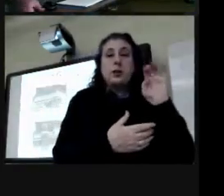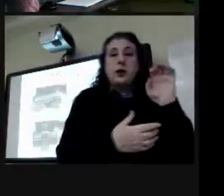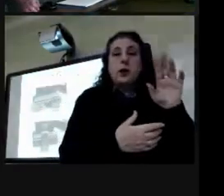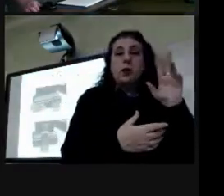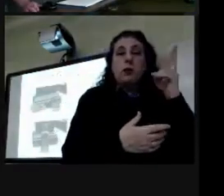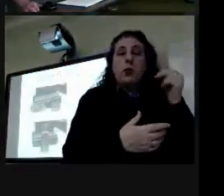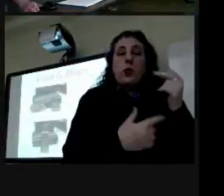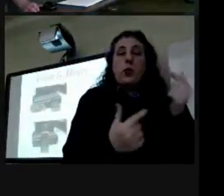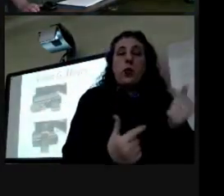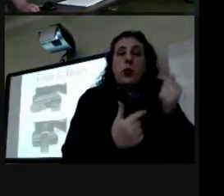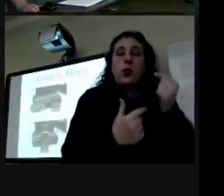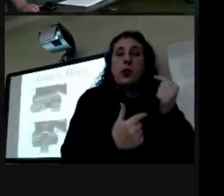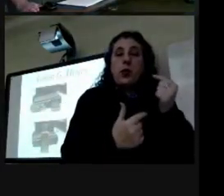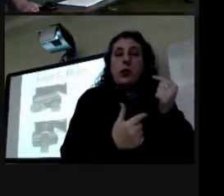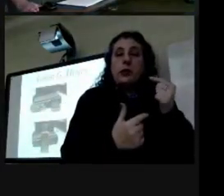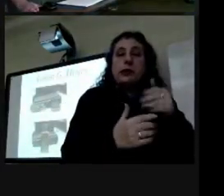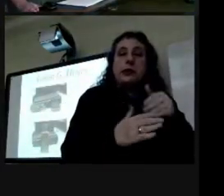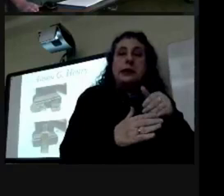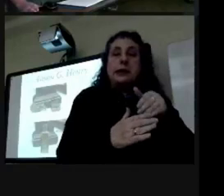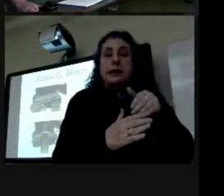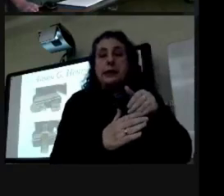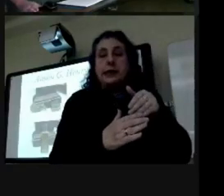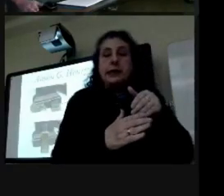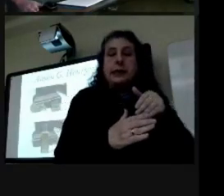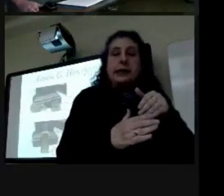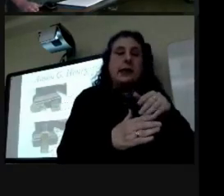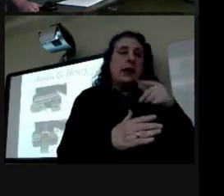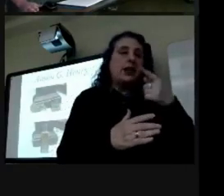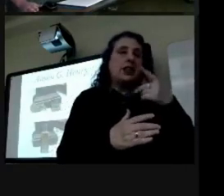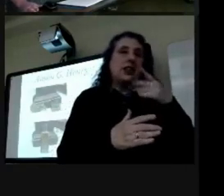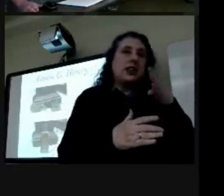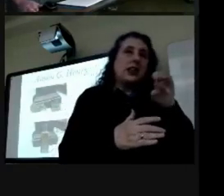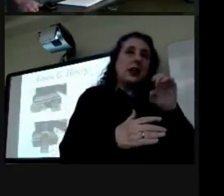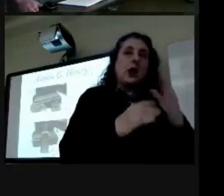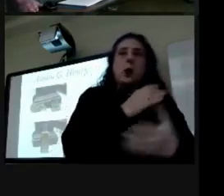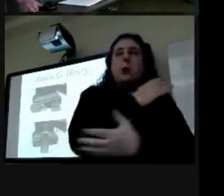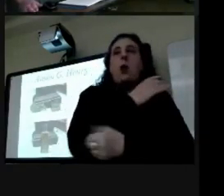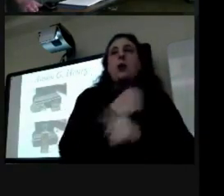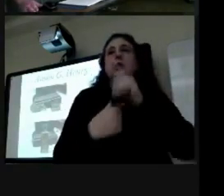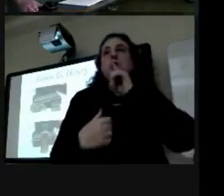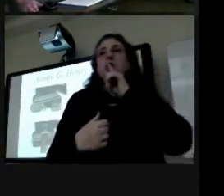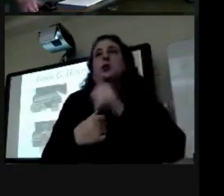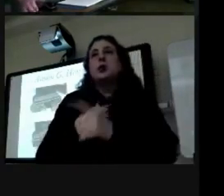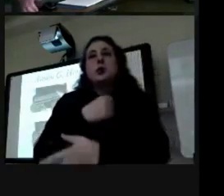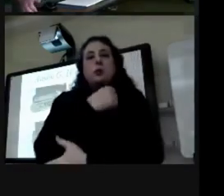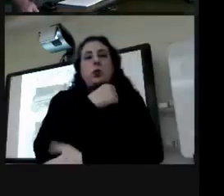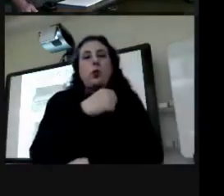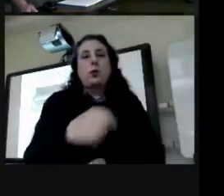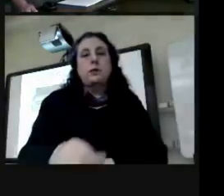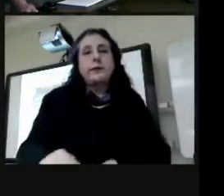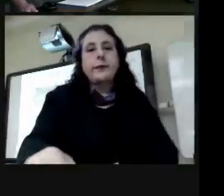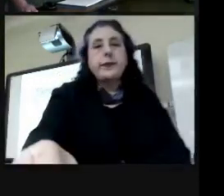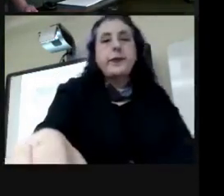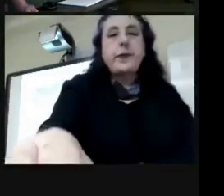inhabited the precarious borderline between genteel impoverishment and true poverty it